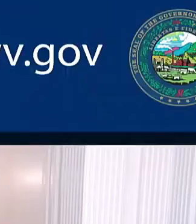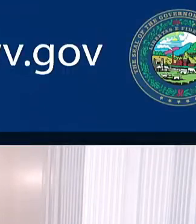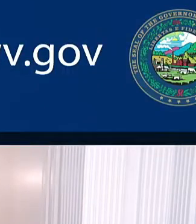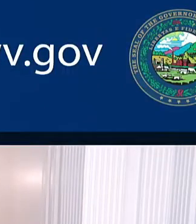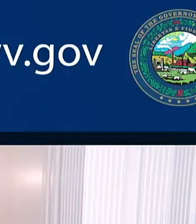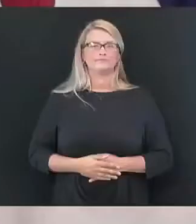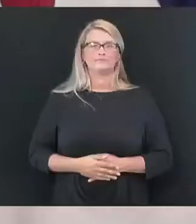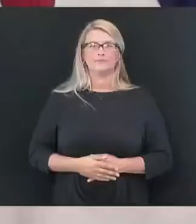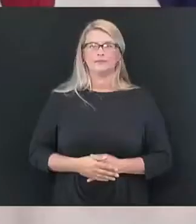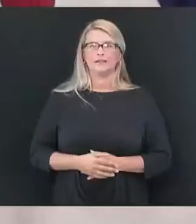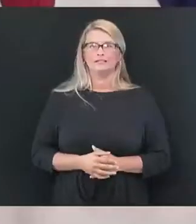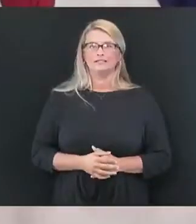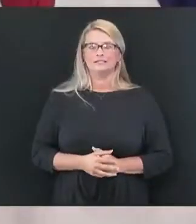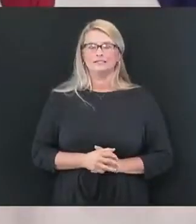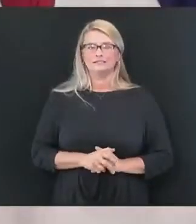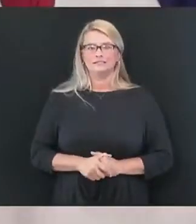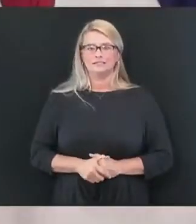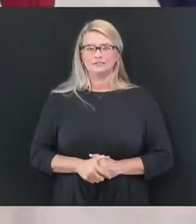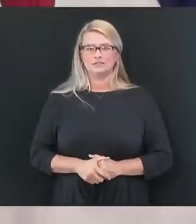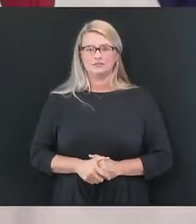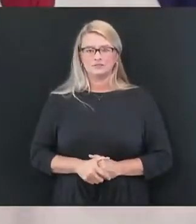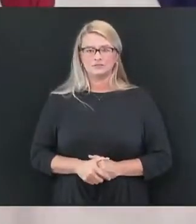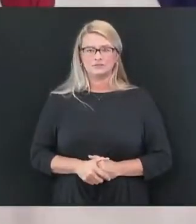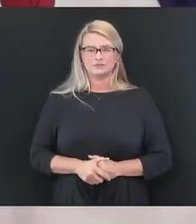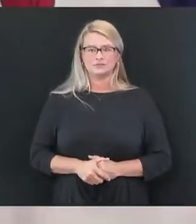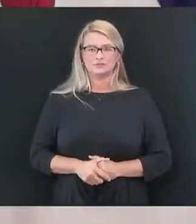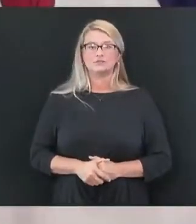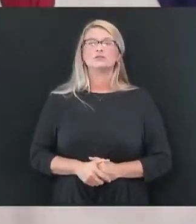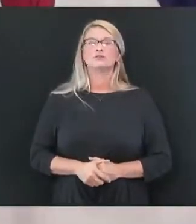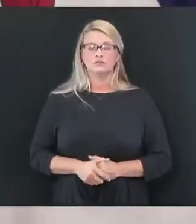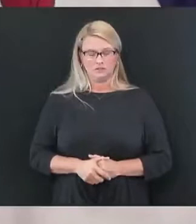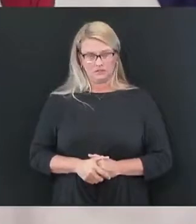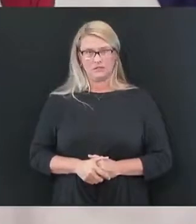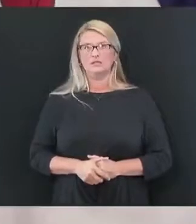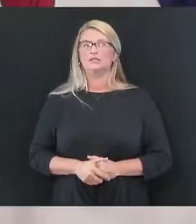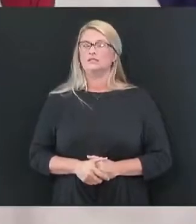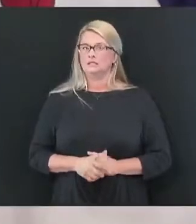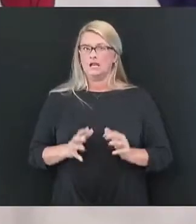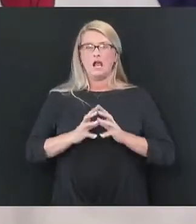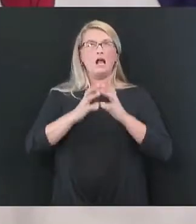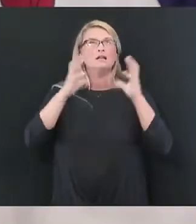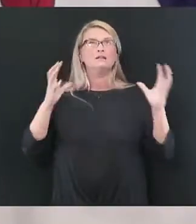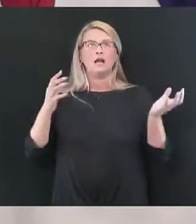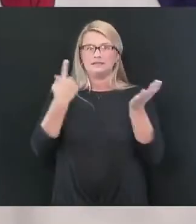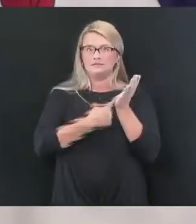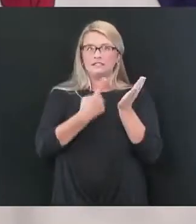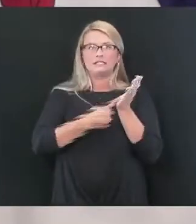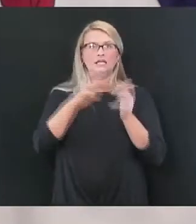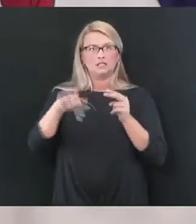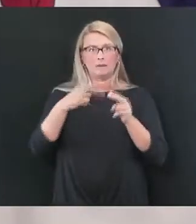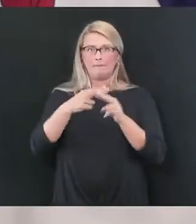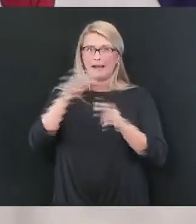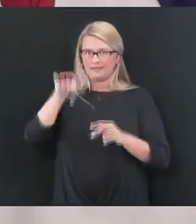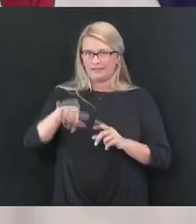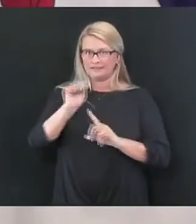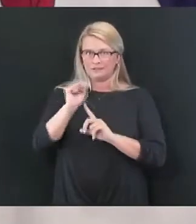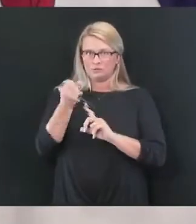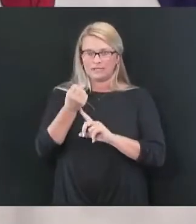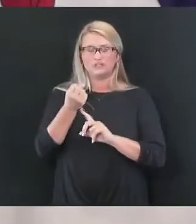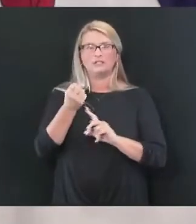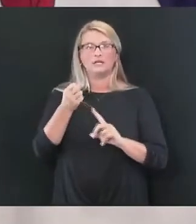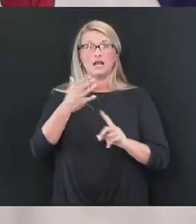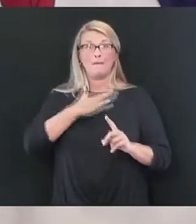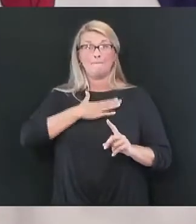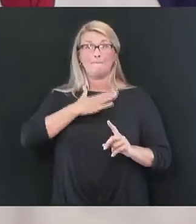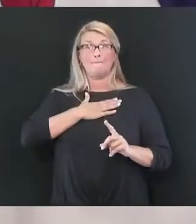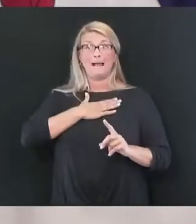Dave, there was surely some discussion, was lots of evaluation, but from my standpoint, I